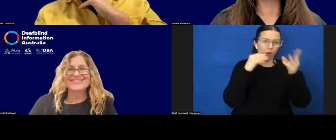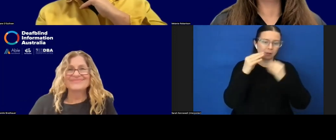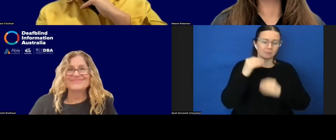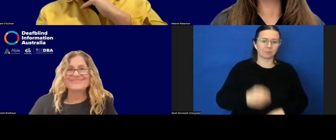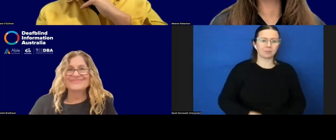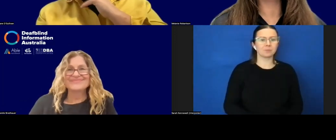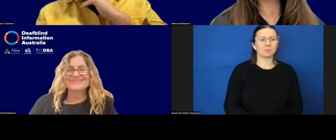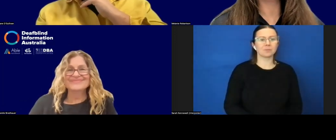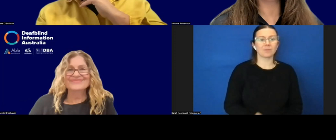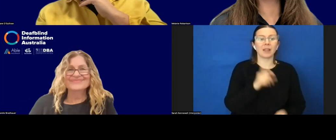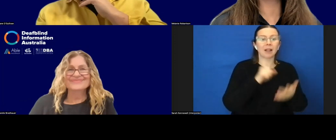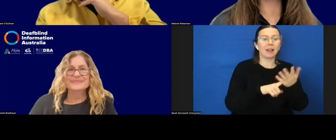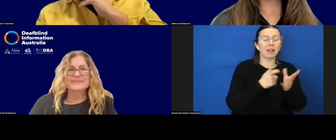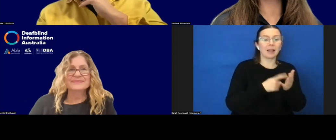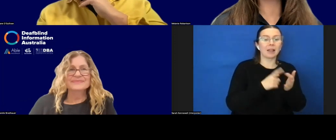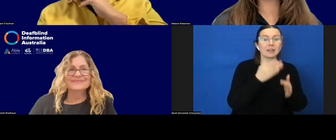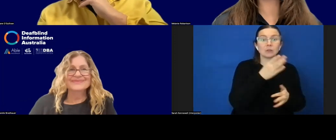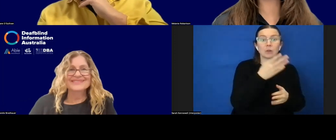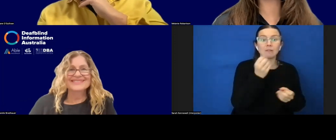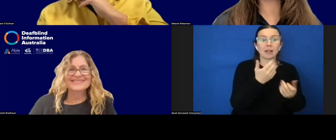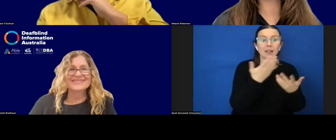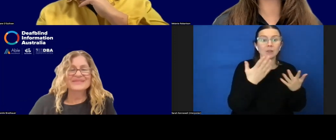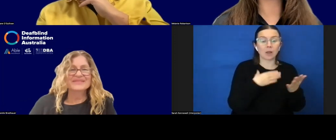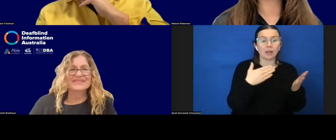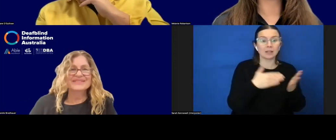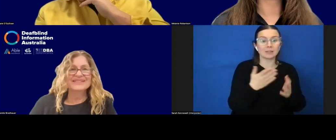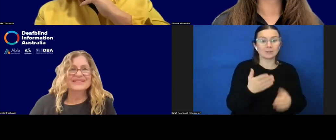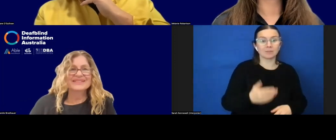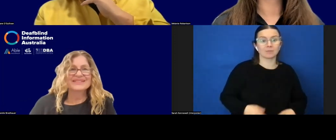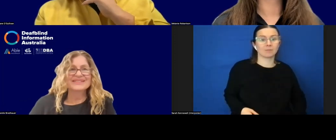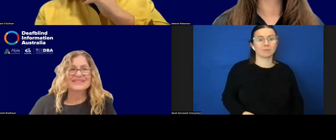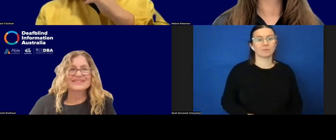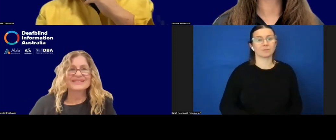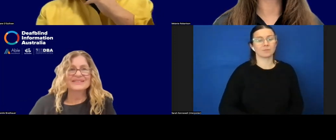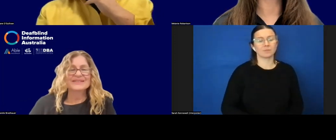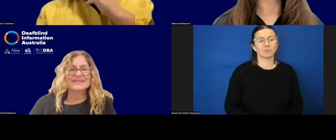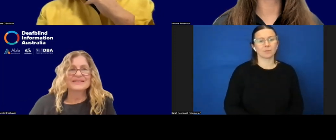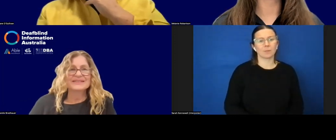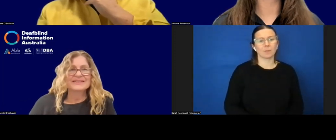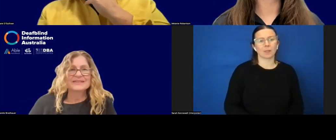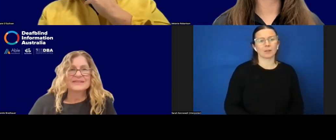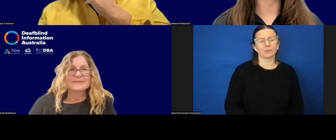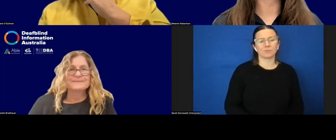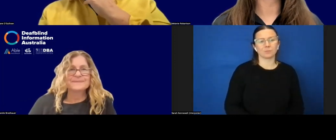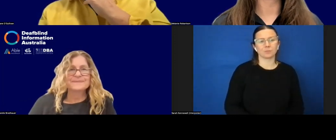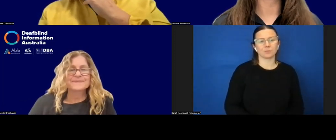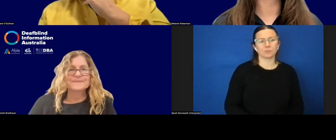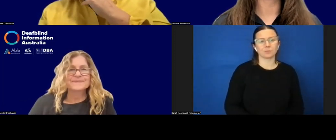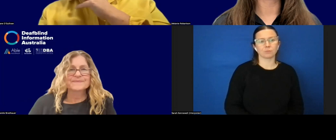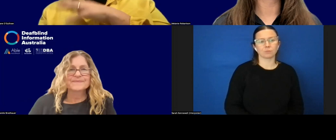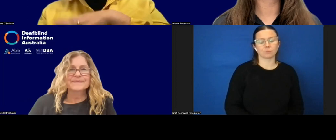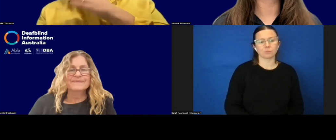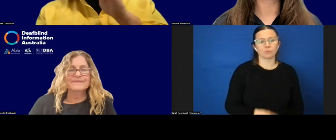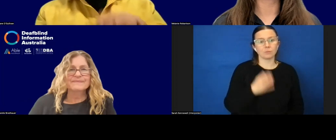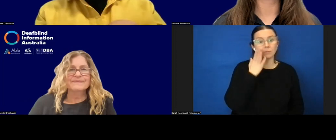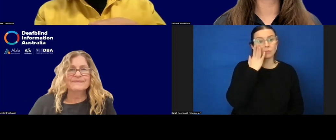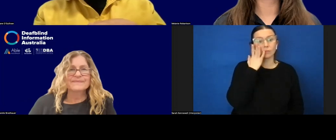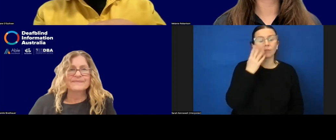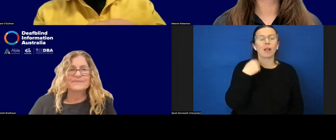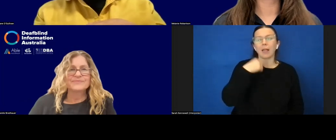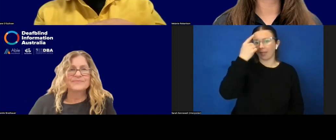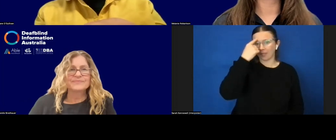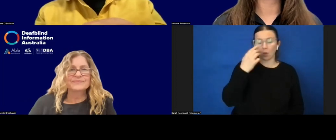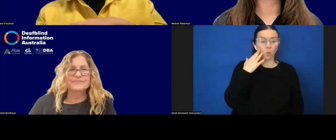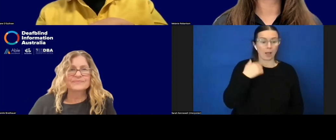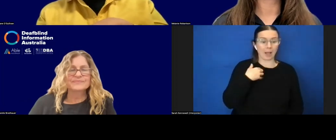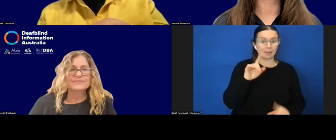And Claire, do you have something to add to that? I think just when I started studying